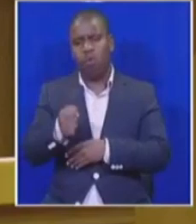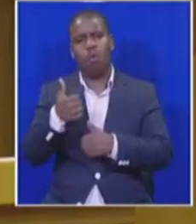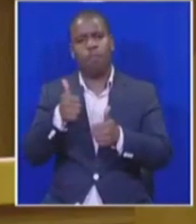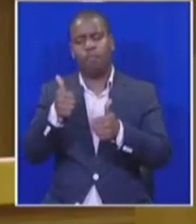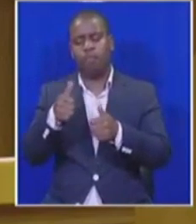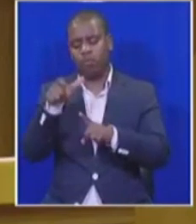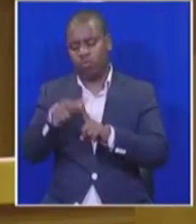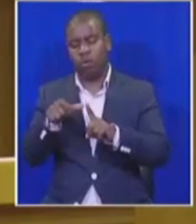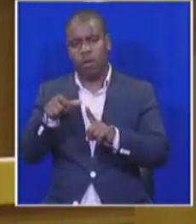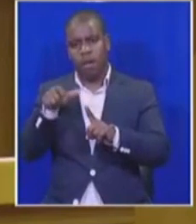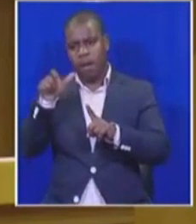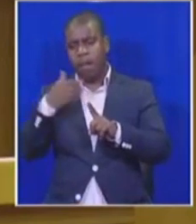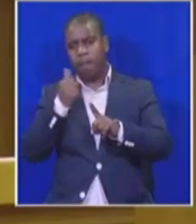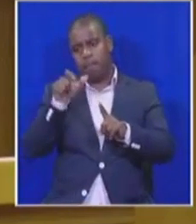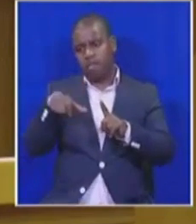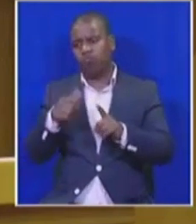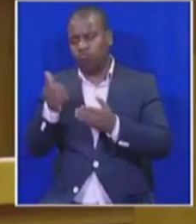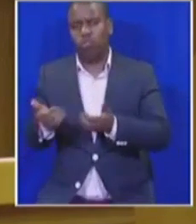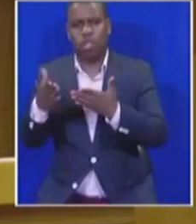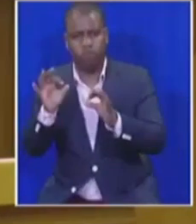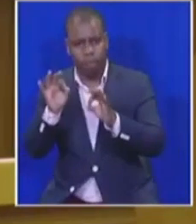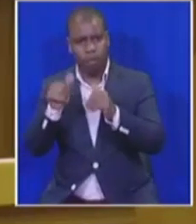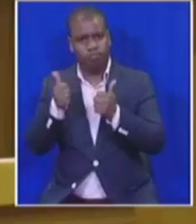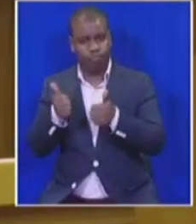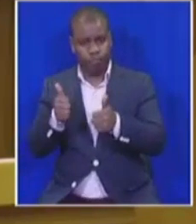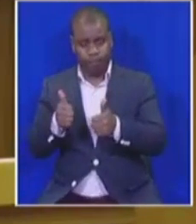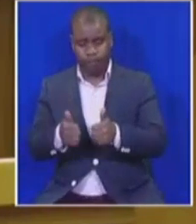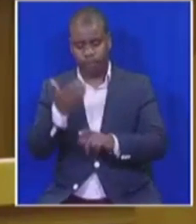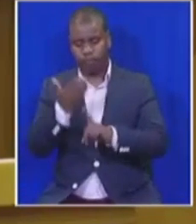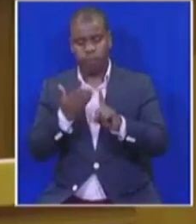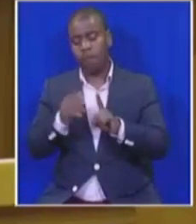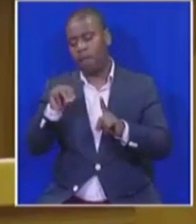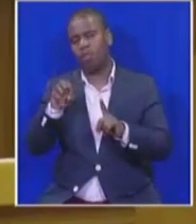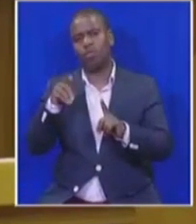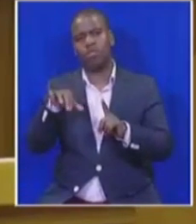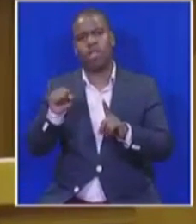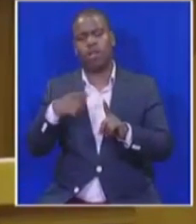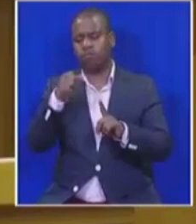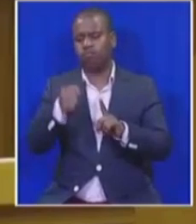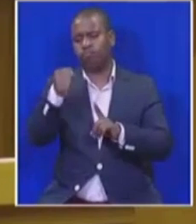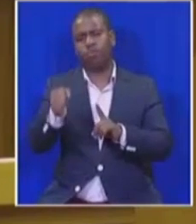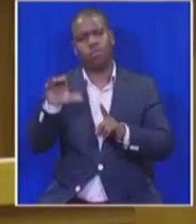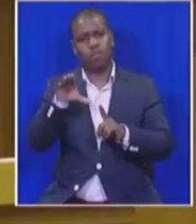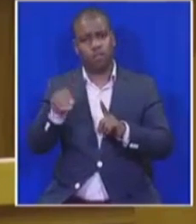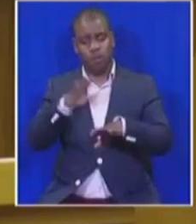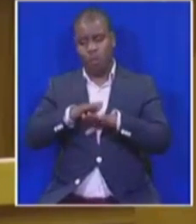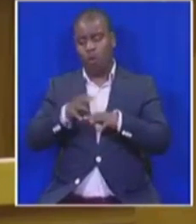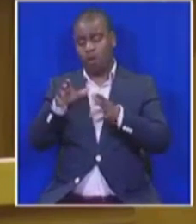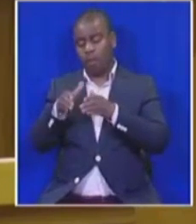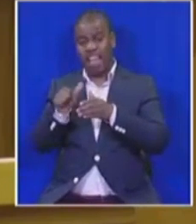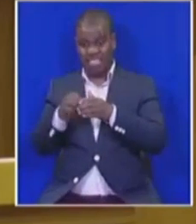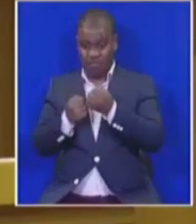person is appointed to serve the interests of the people. We should also remember that Ms. Mkobani was vilified by the ANC inside and outside of this house.